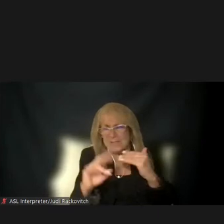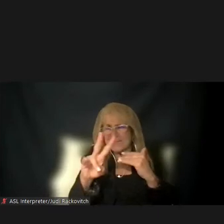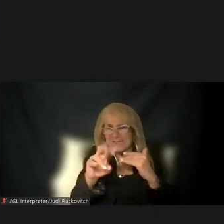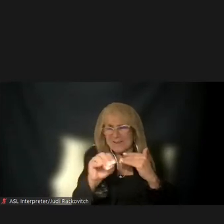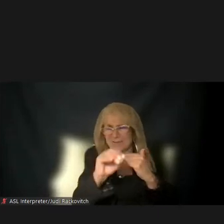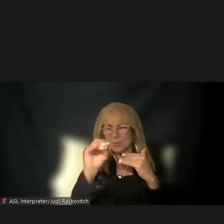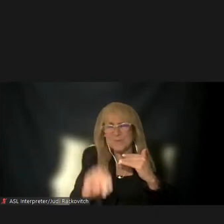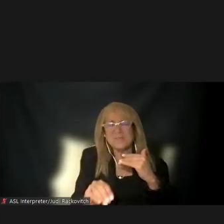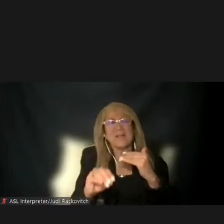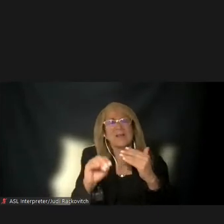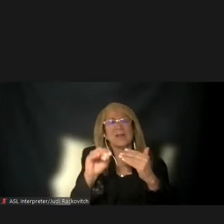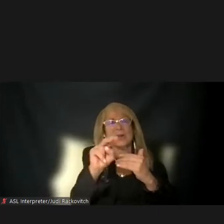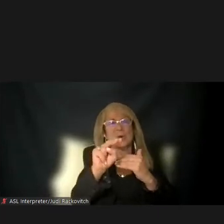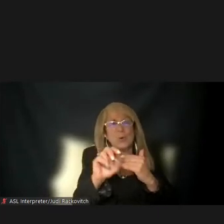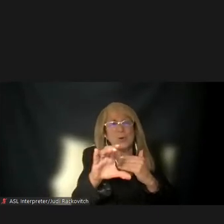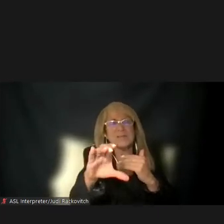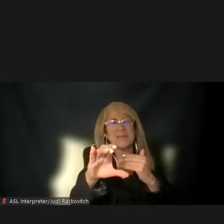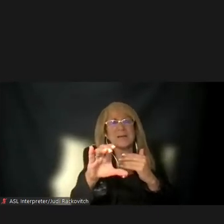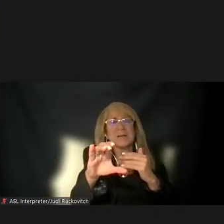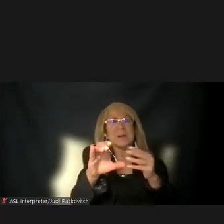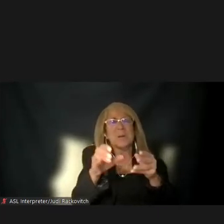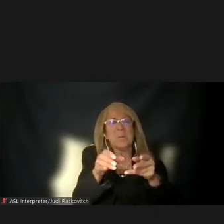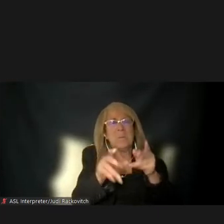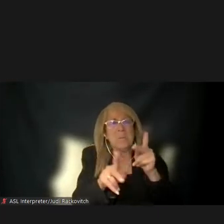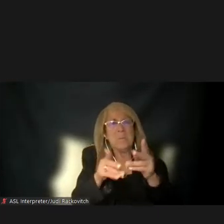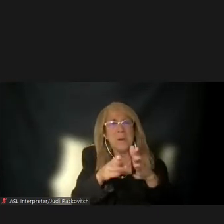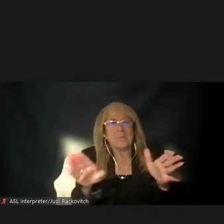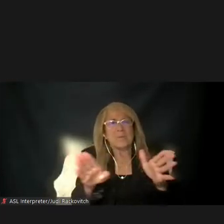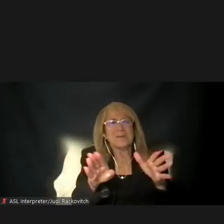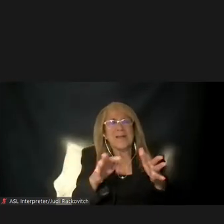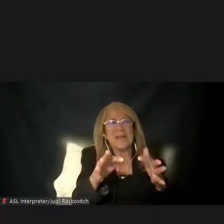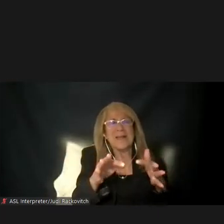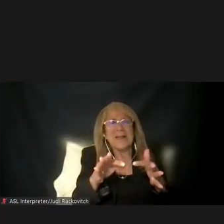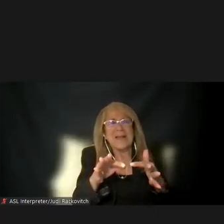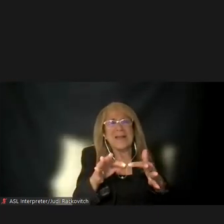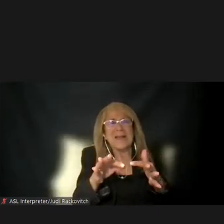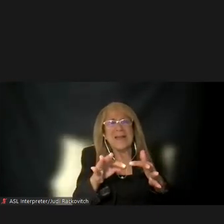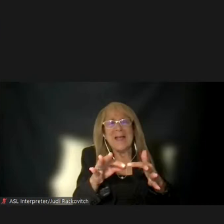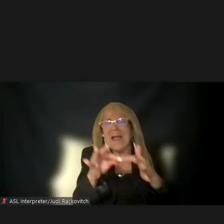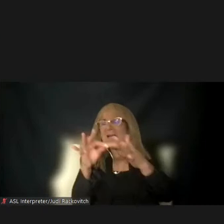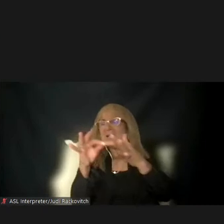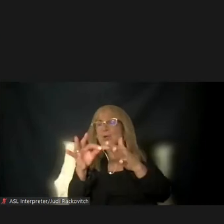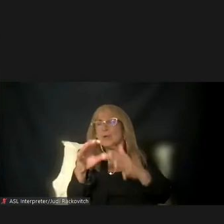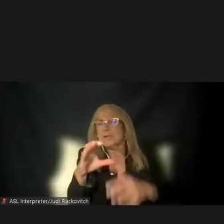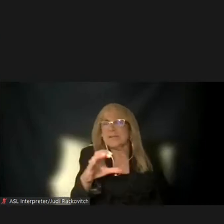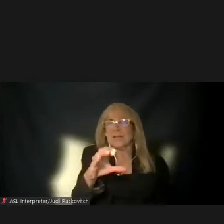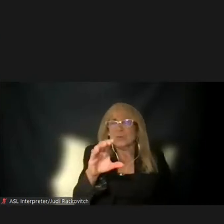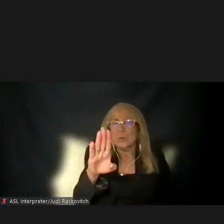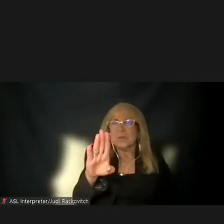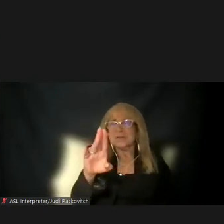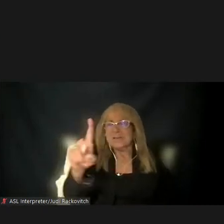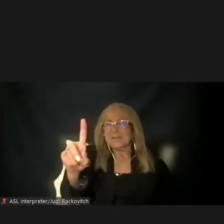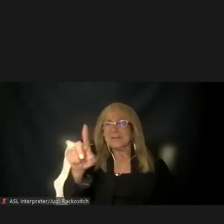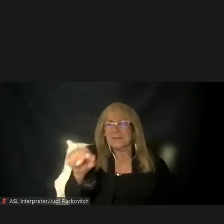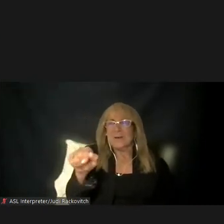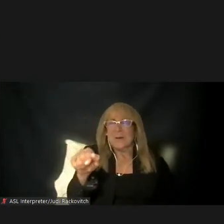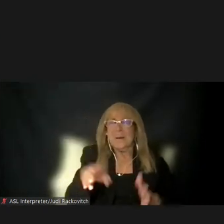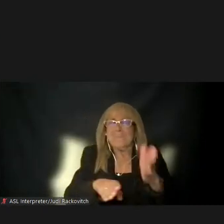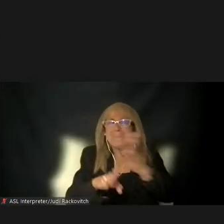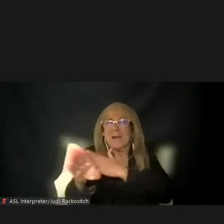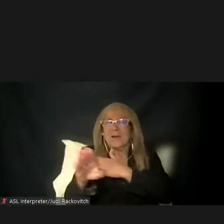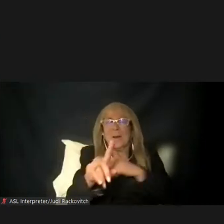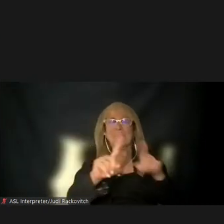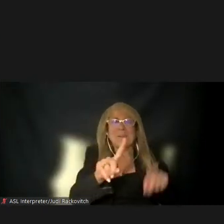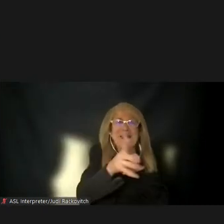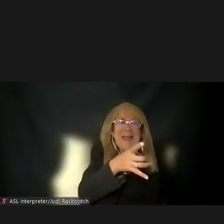population, excluding the Central Business District, identifies as a member of a minority population, while over 18% are considered